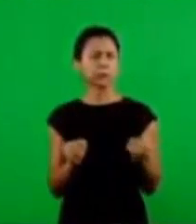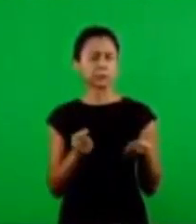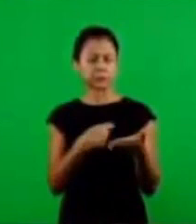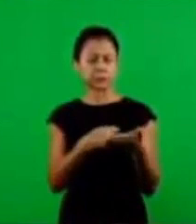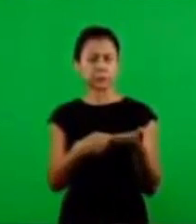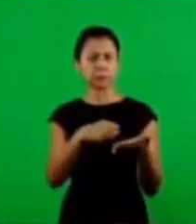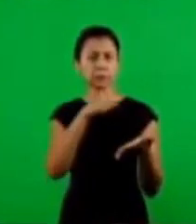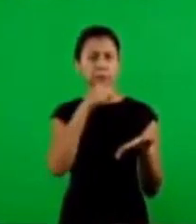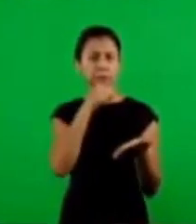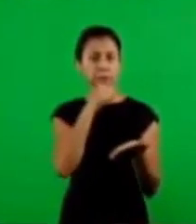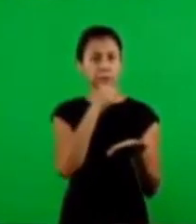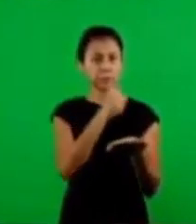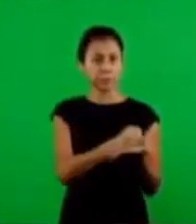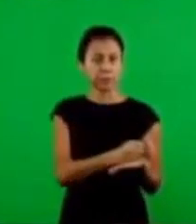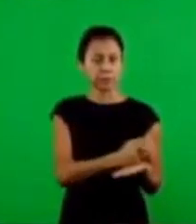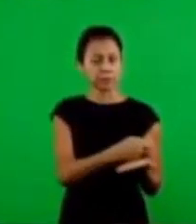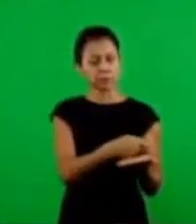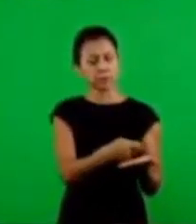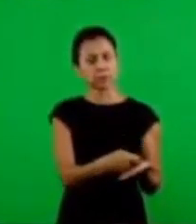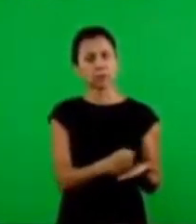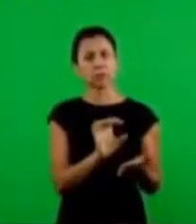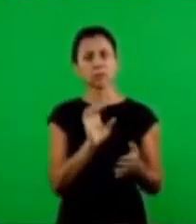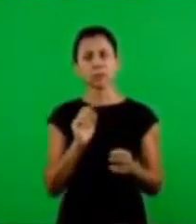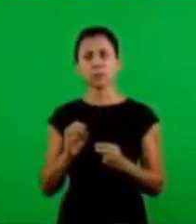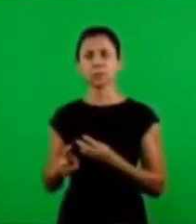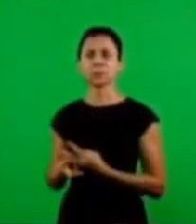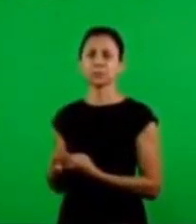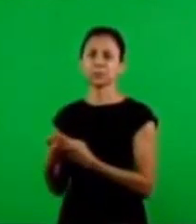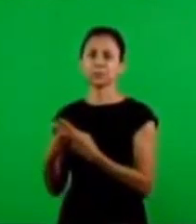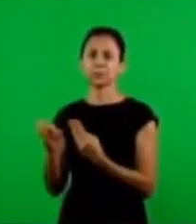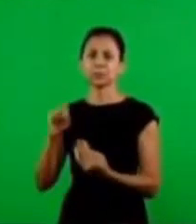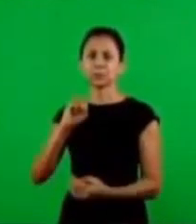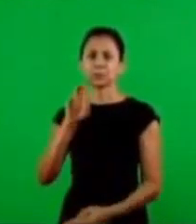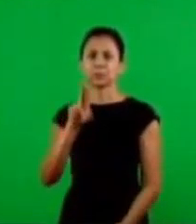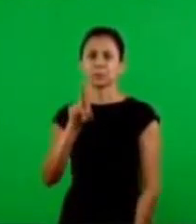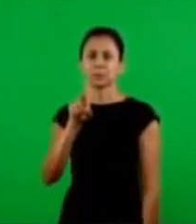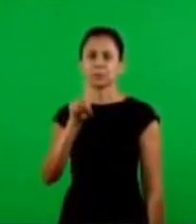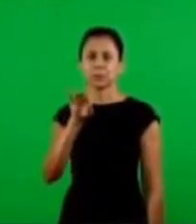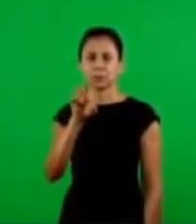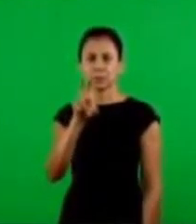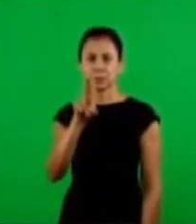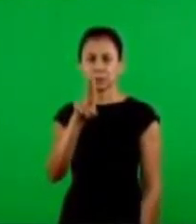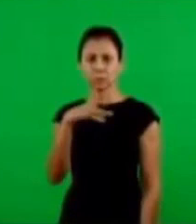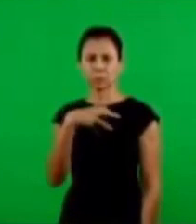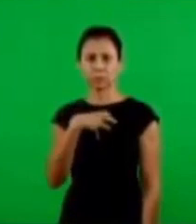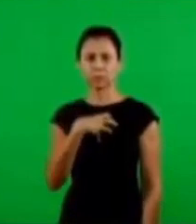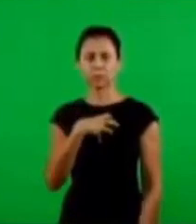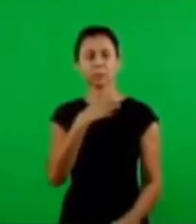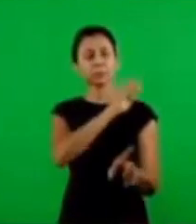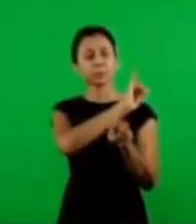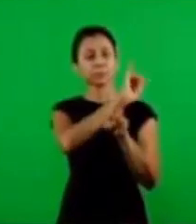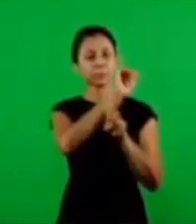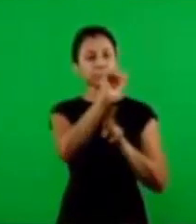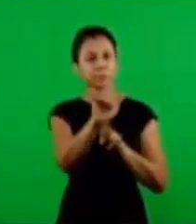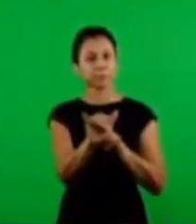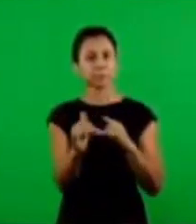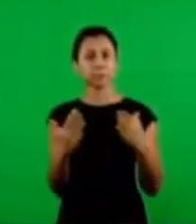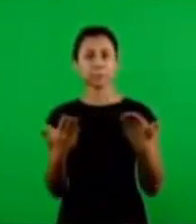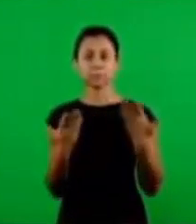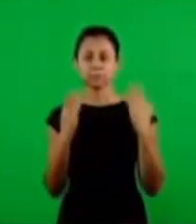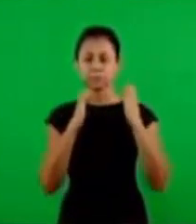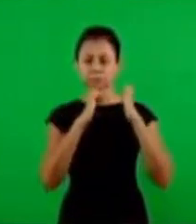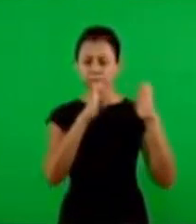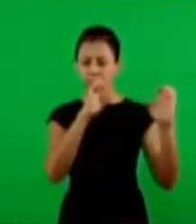was written, the scriptures of the Old Testament, it was for the Jews, not for the church, prophetically speaking.